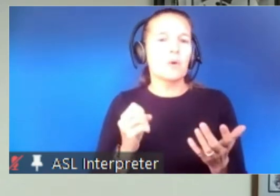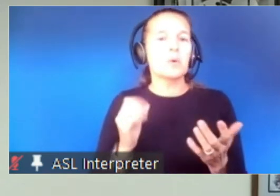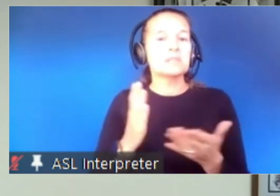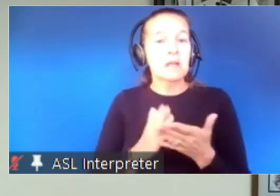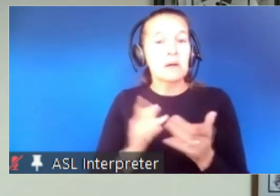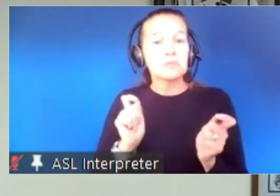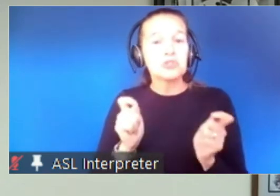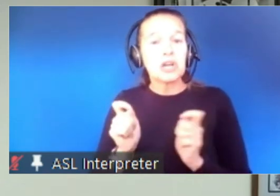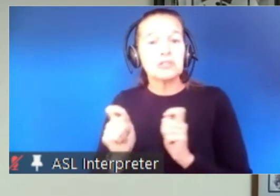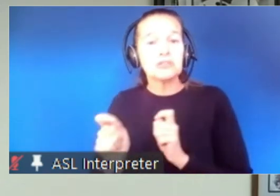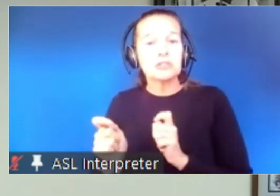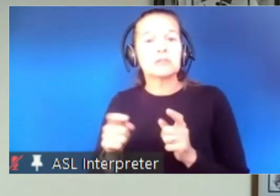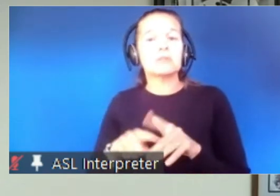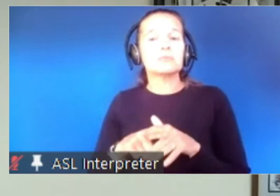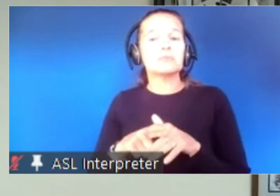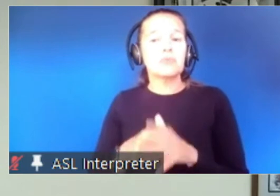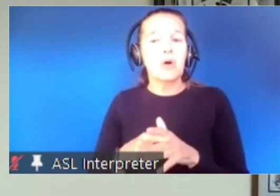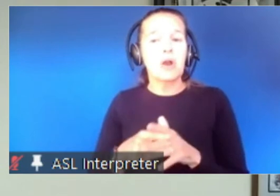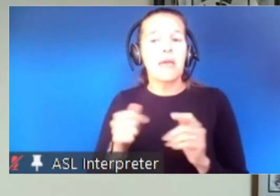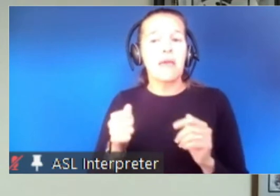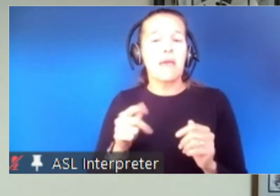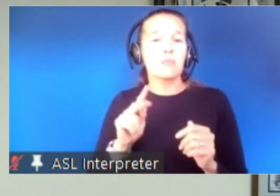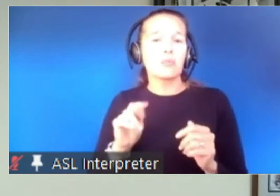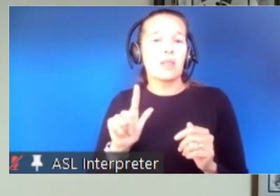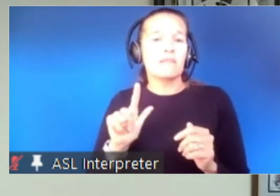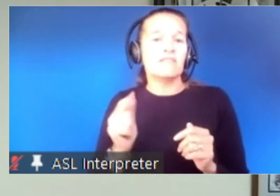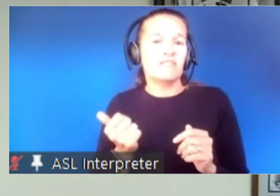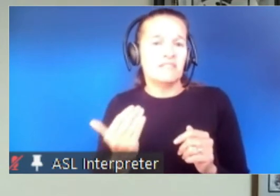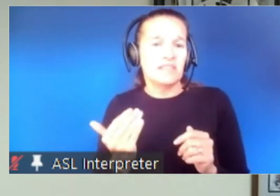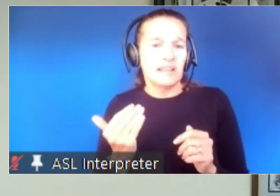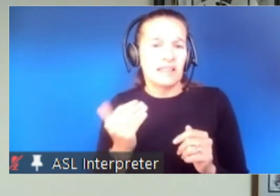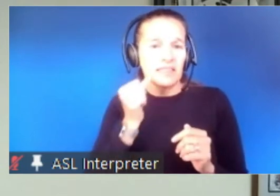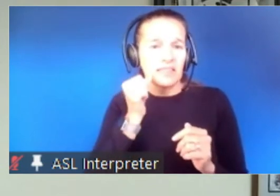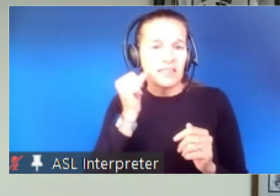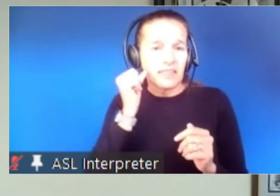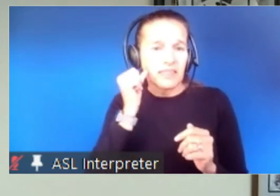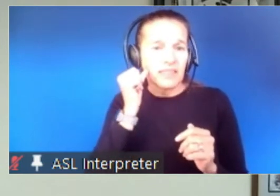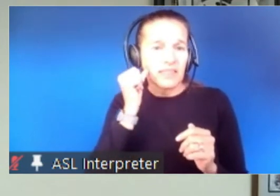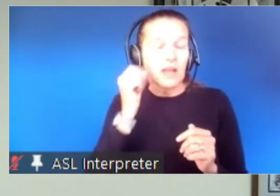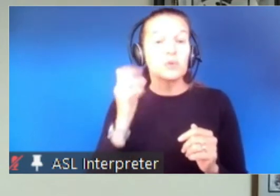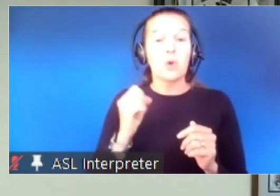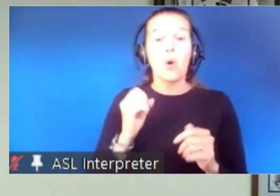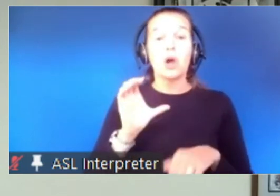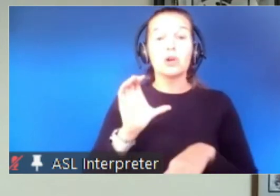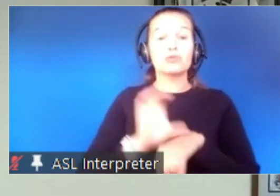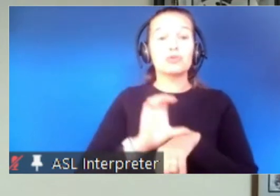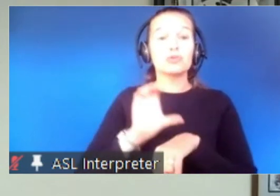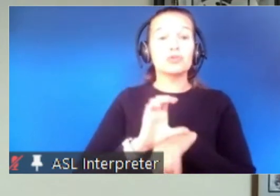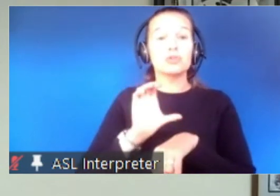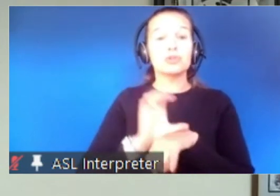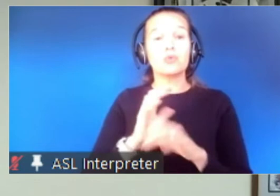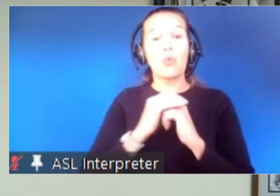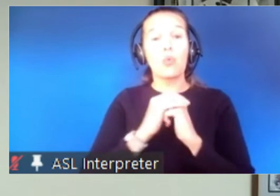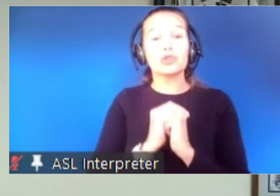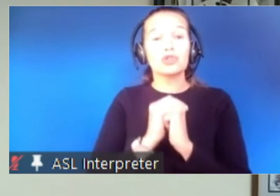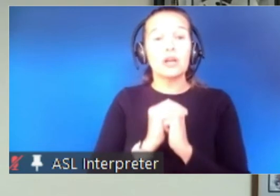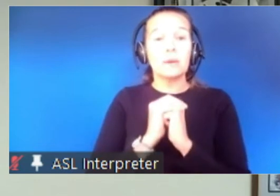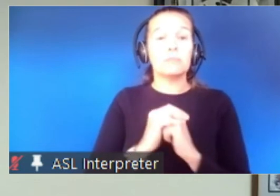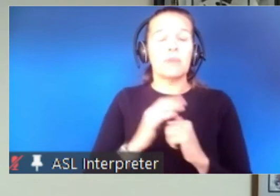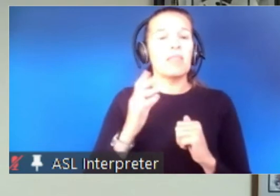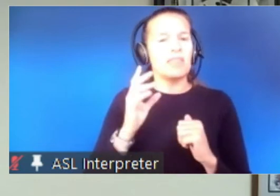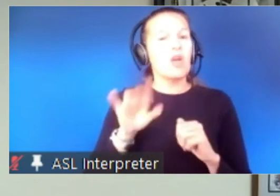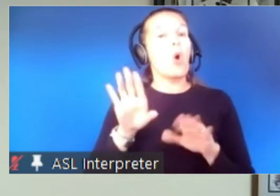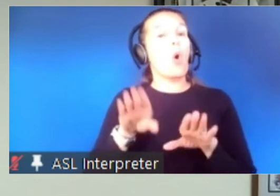April 15th. So places of worship are open to 50 percent but this is a recommendation and not